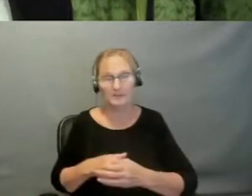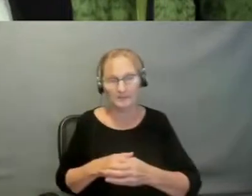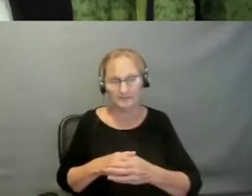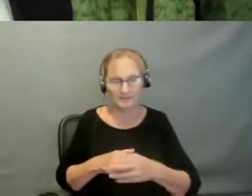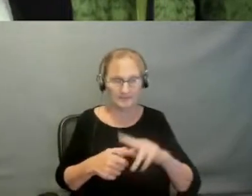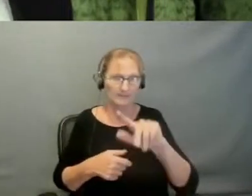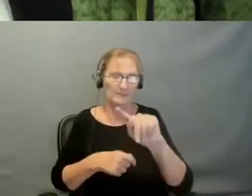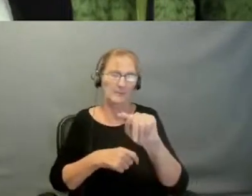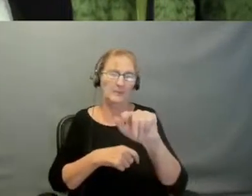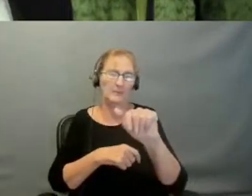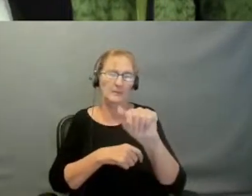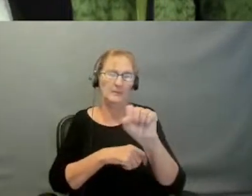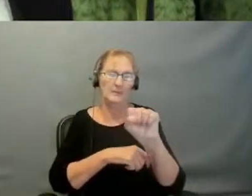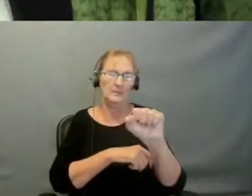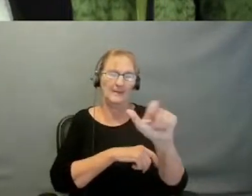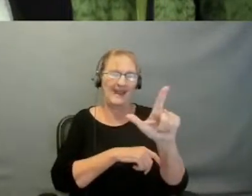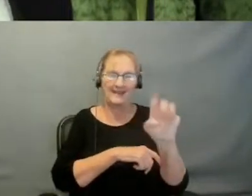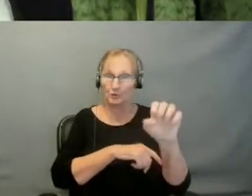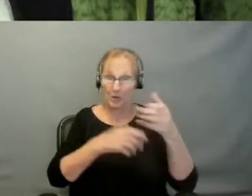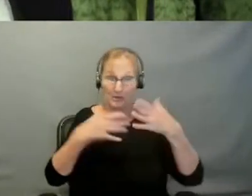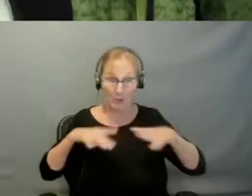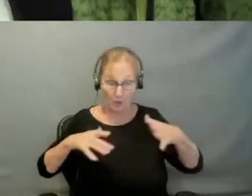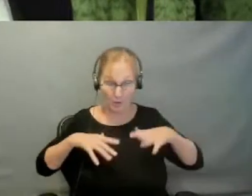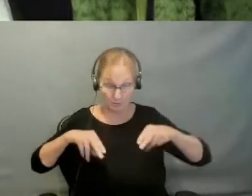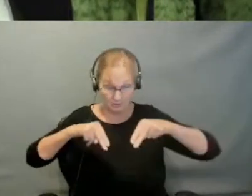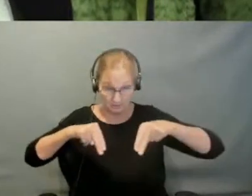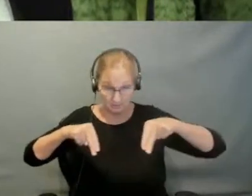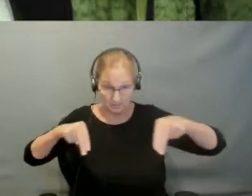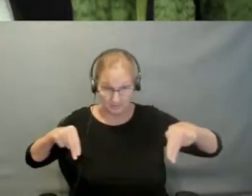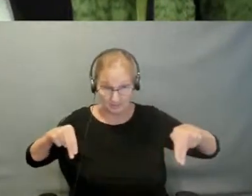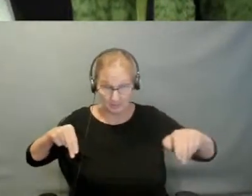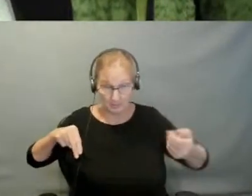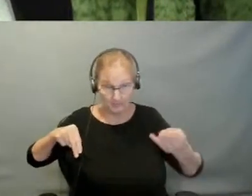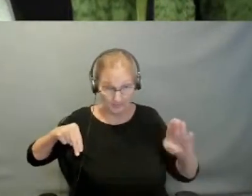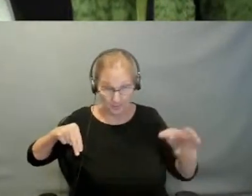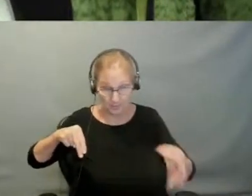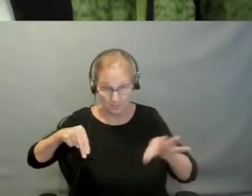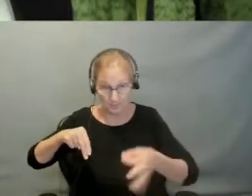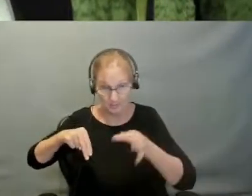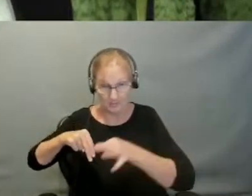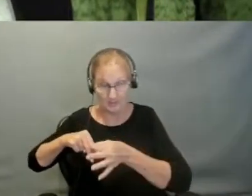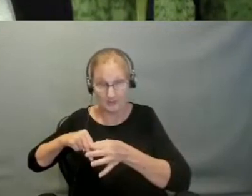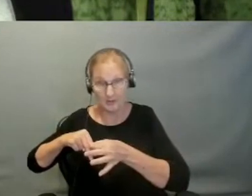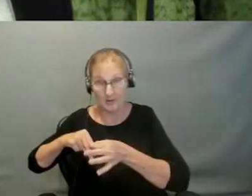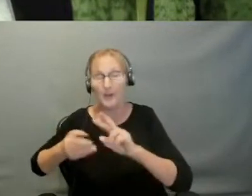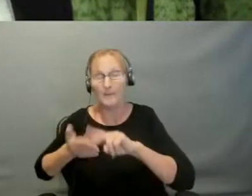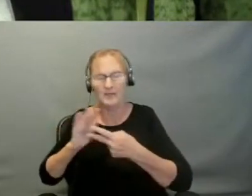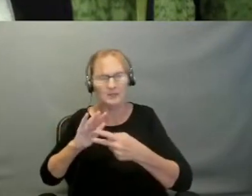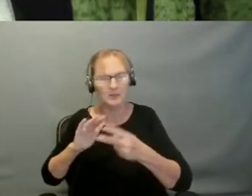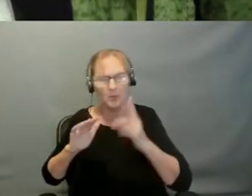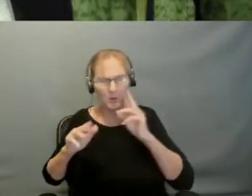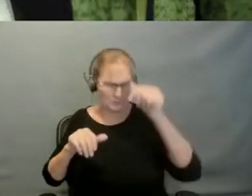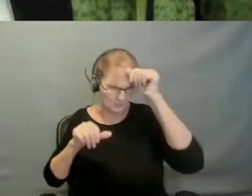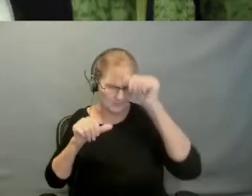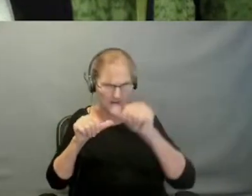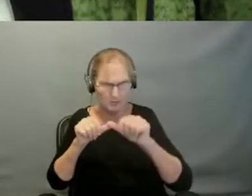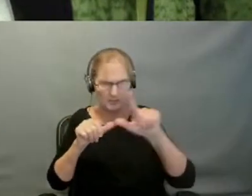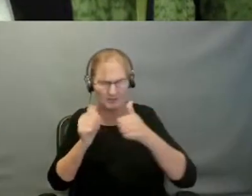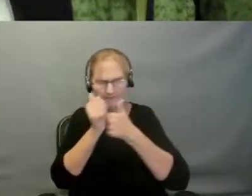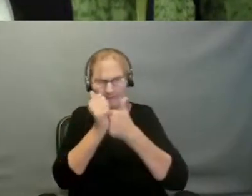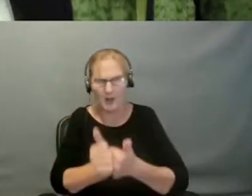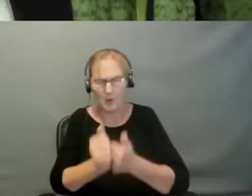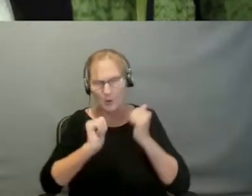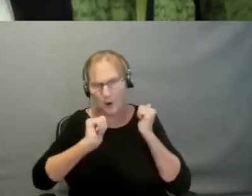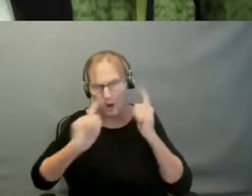will help you remember that you must follow all my ways and be holy to your